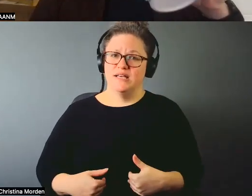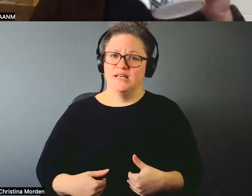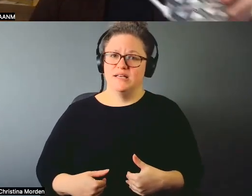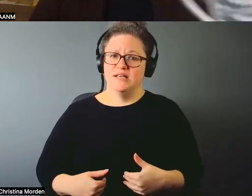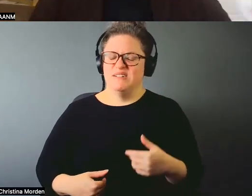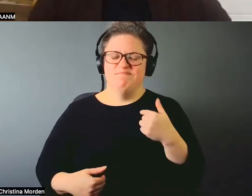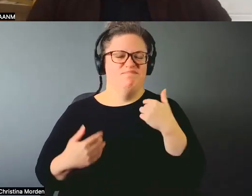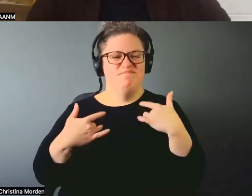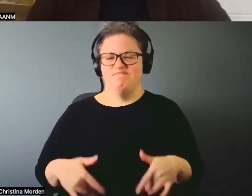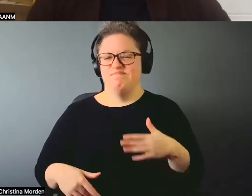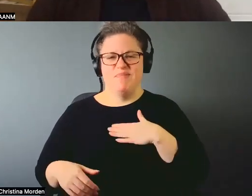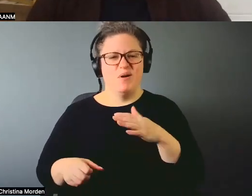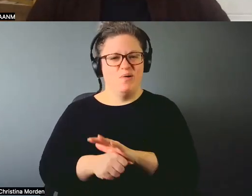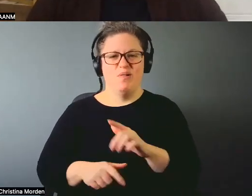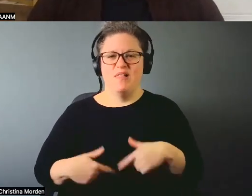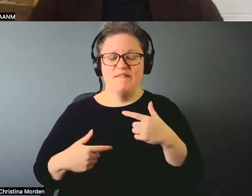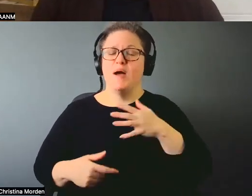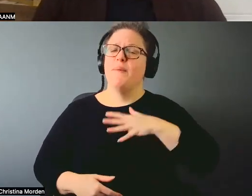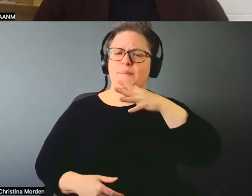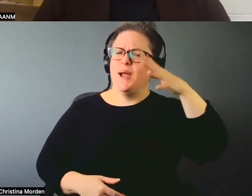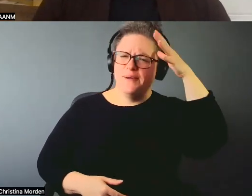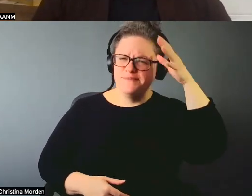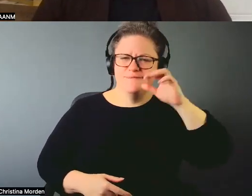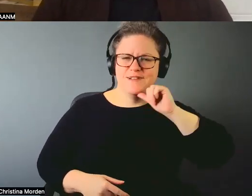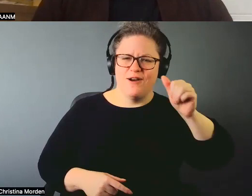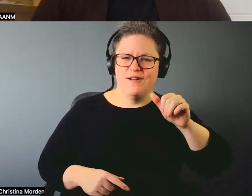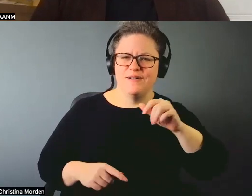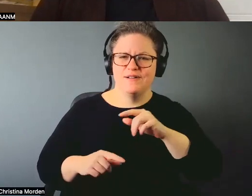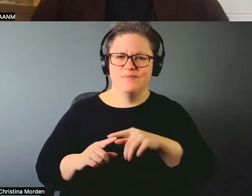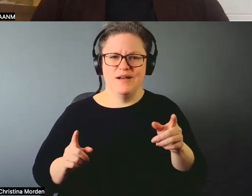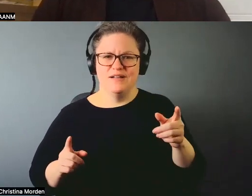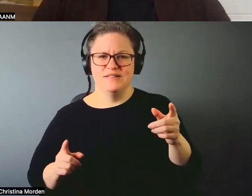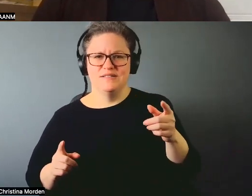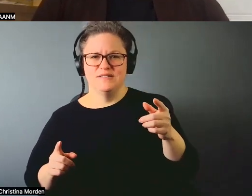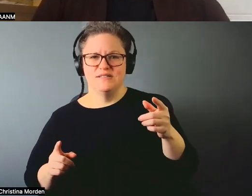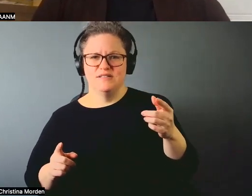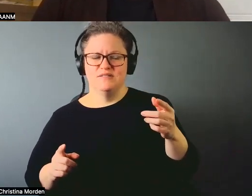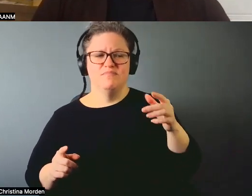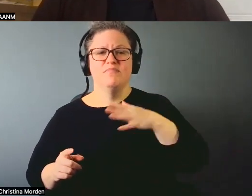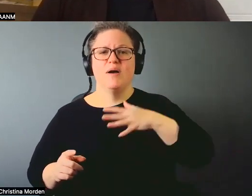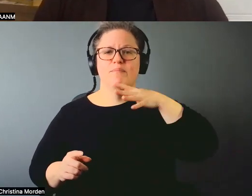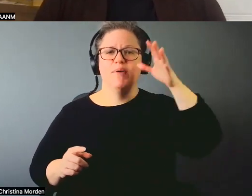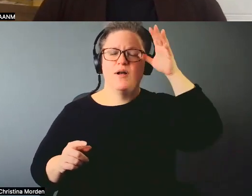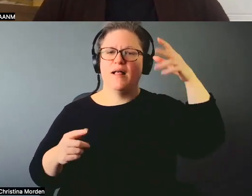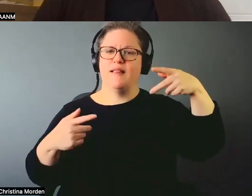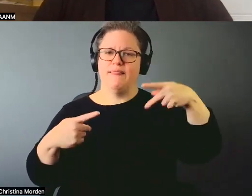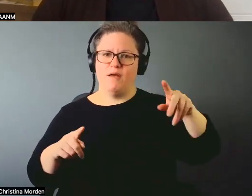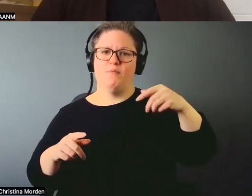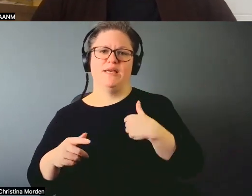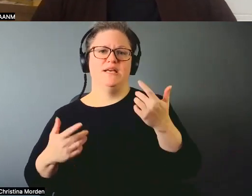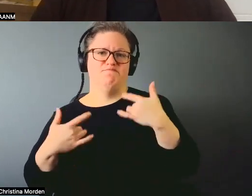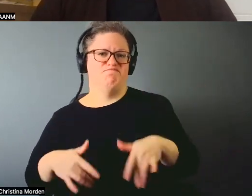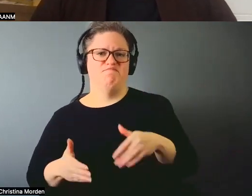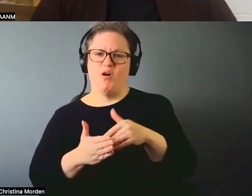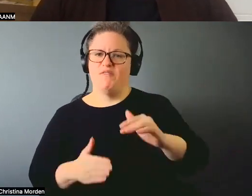whole life. I don't know. My parents haven't been, but luckily they never stopped me. You know, I grew up on a lake in Northern Ontario